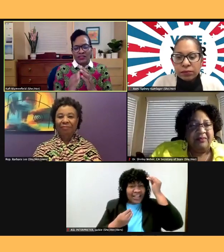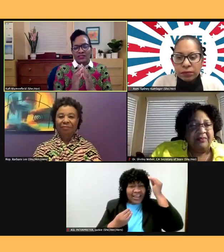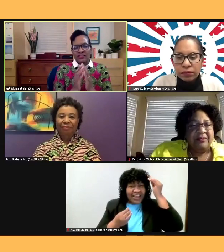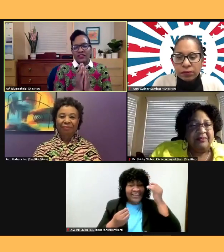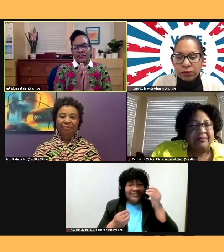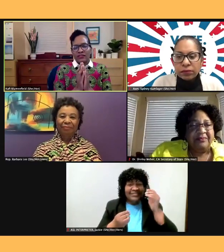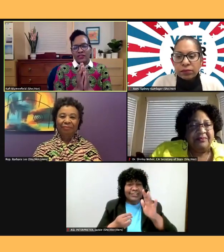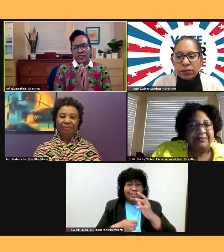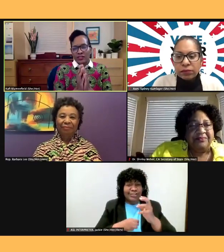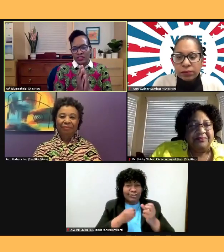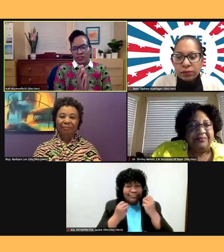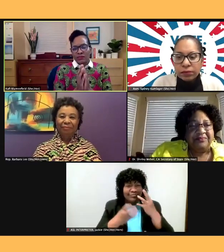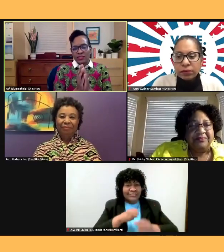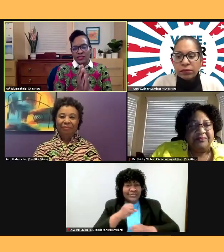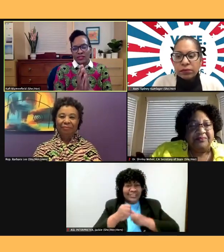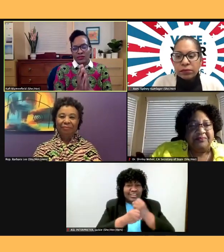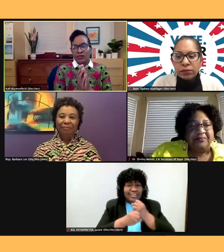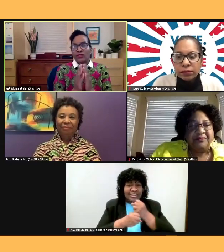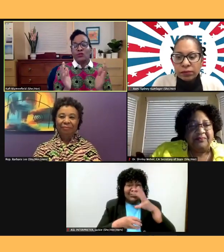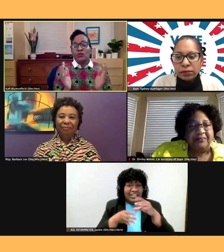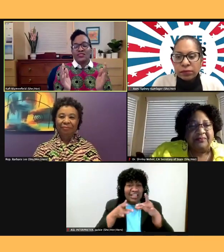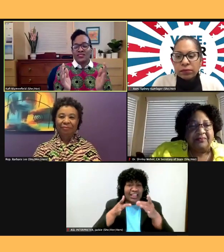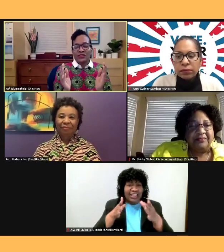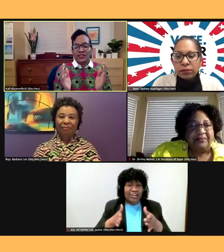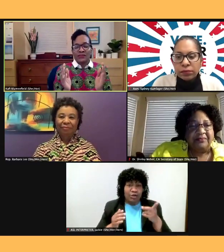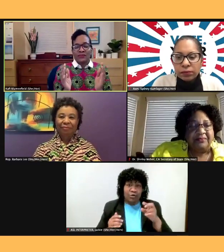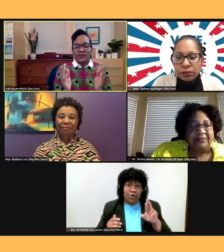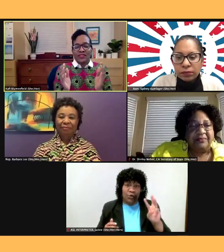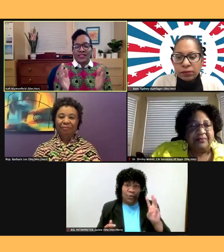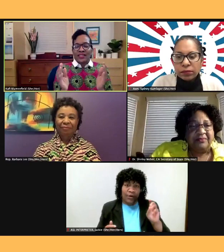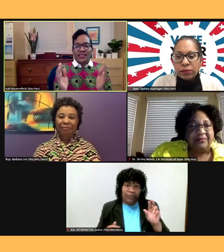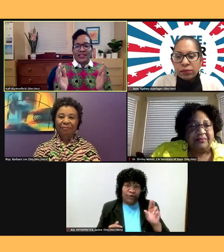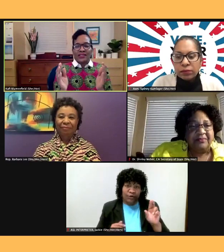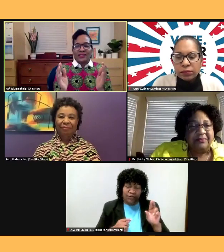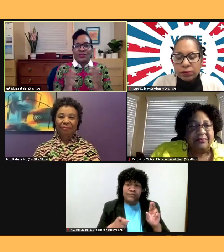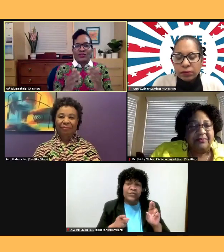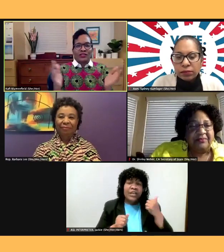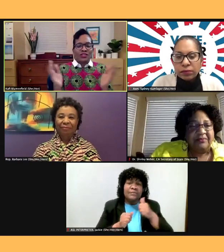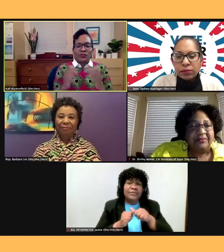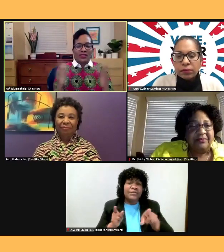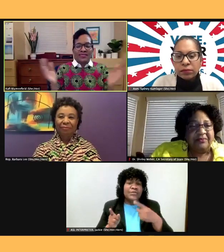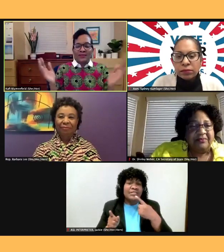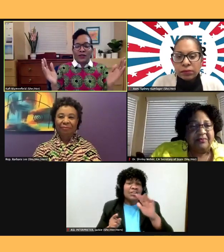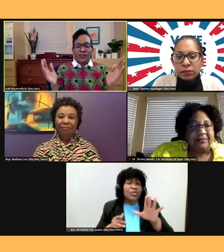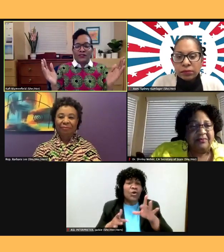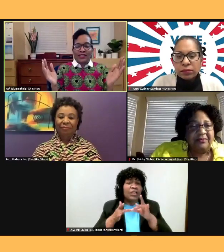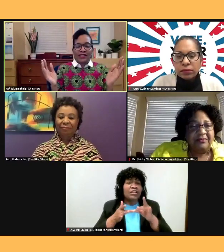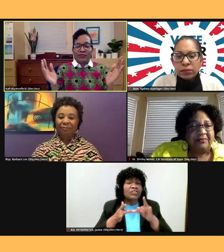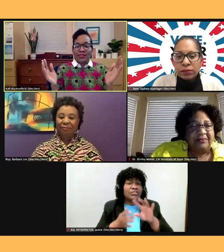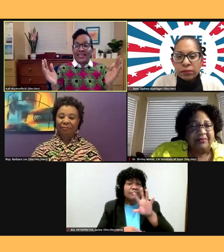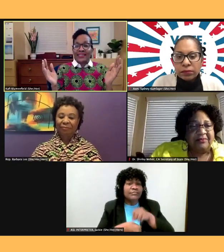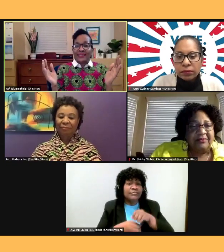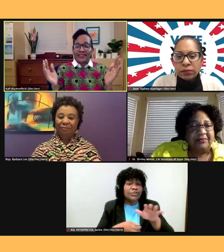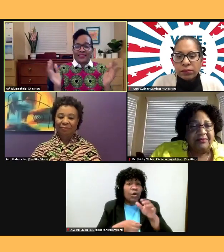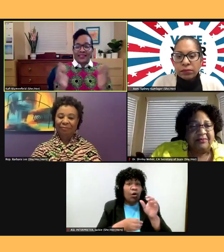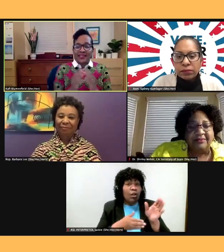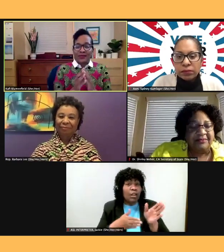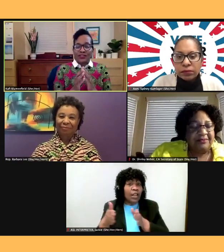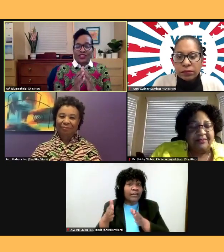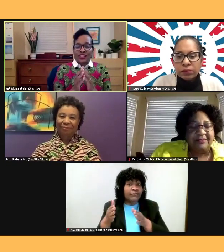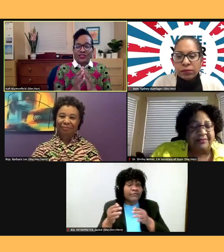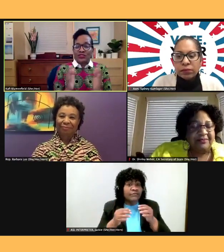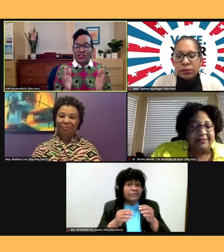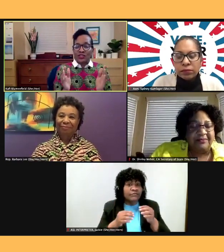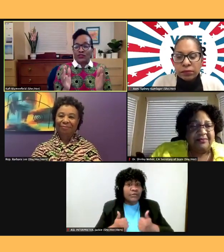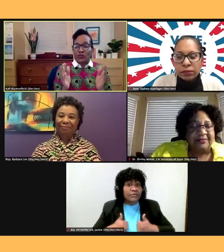leadership, Dr. Weber, you once noted your leadership wasn't part of your life plan. It was just a result of